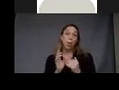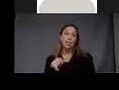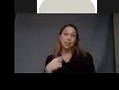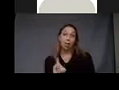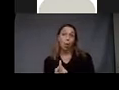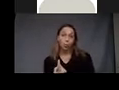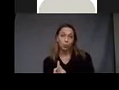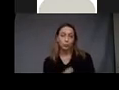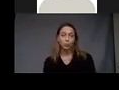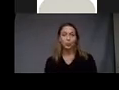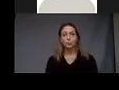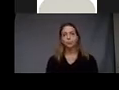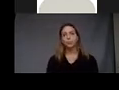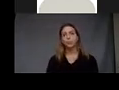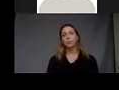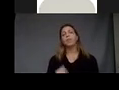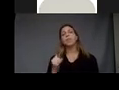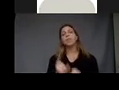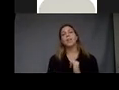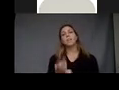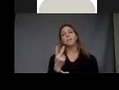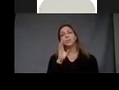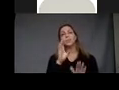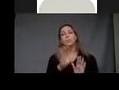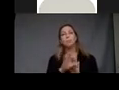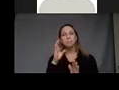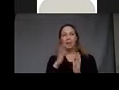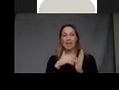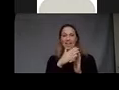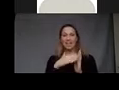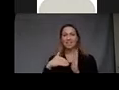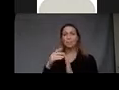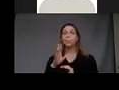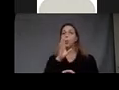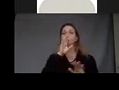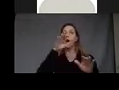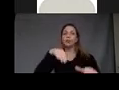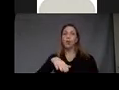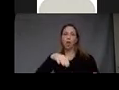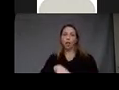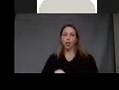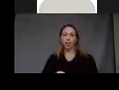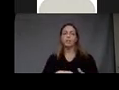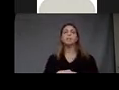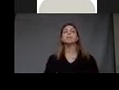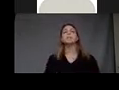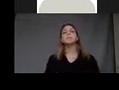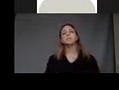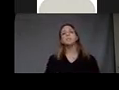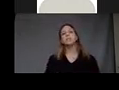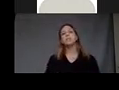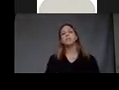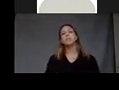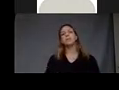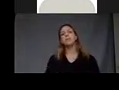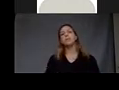And then the last two paintings this is waterfall and in